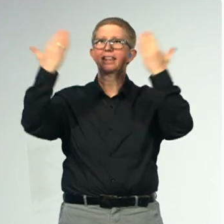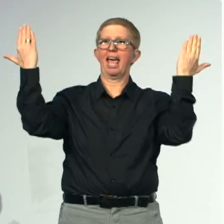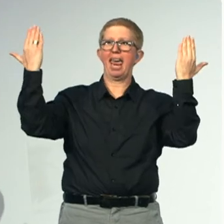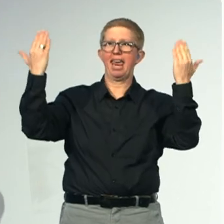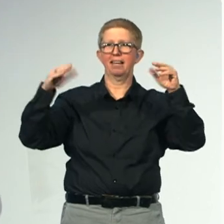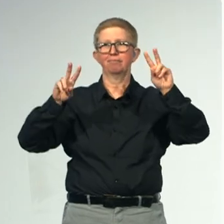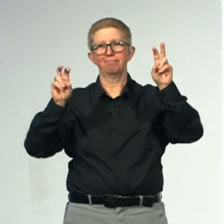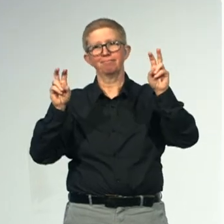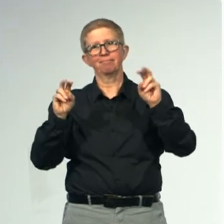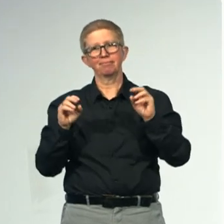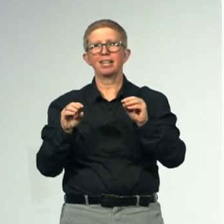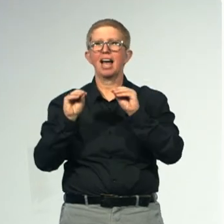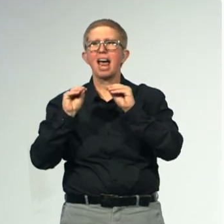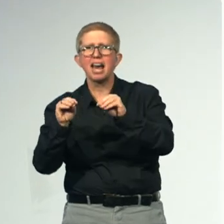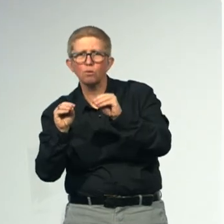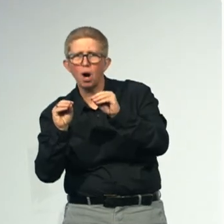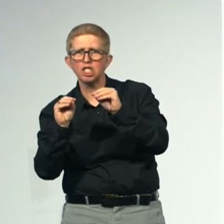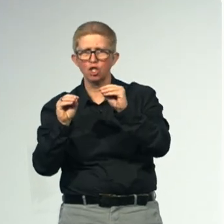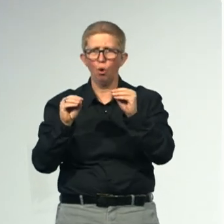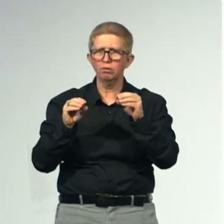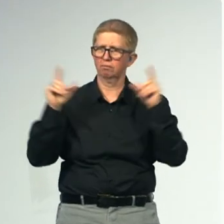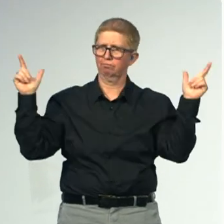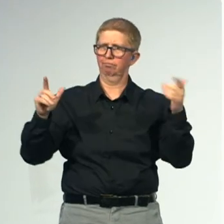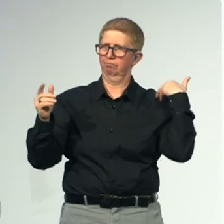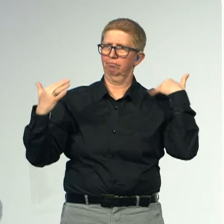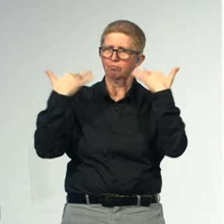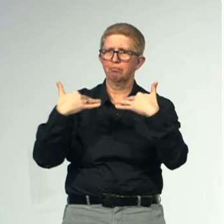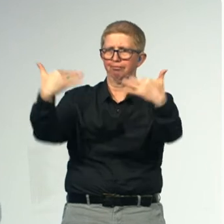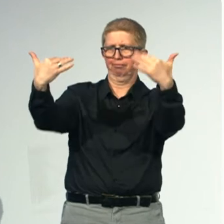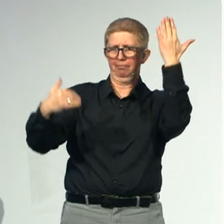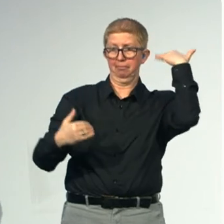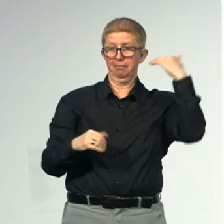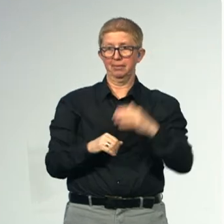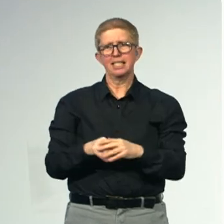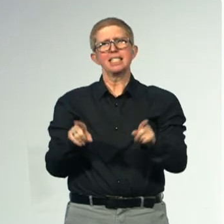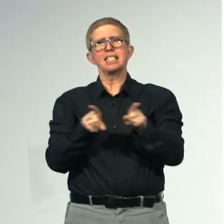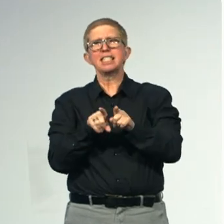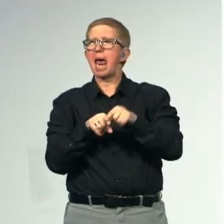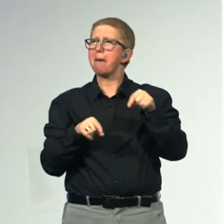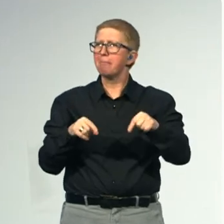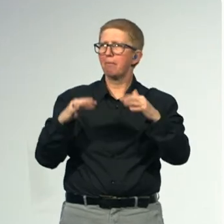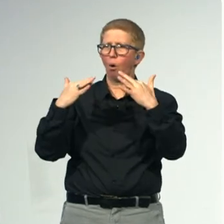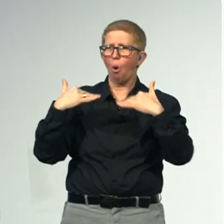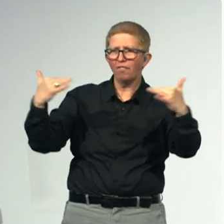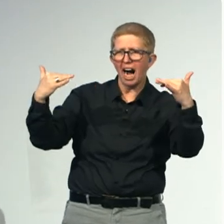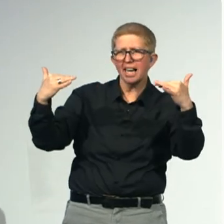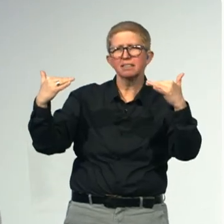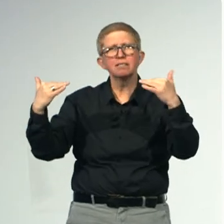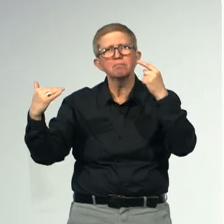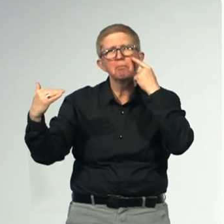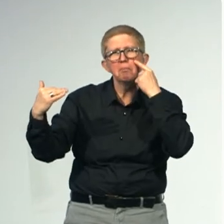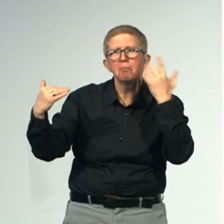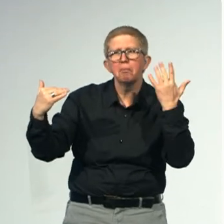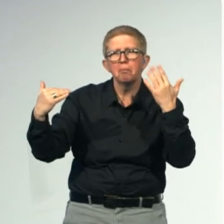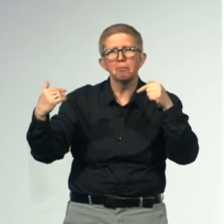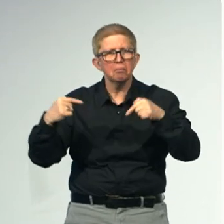UNODC on the role of higher education in strengthening the rule of law worldwide and in achieving SDG